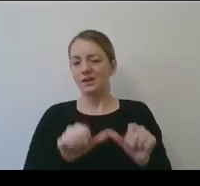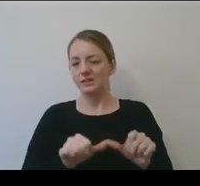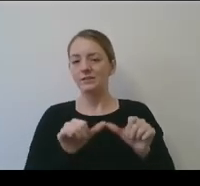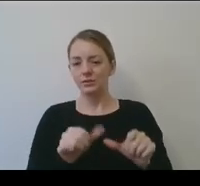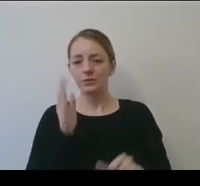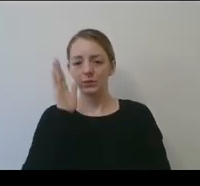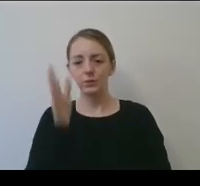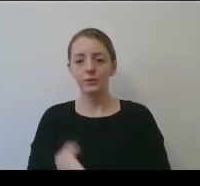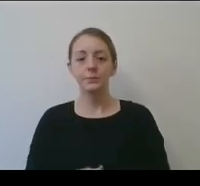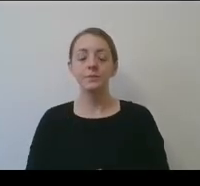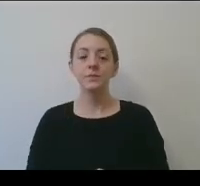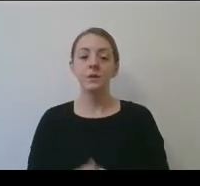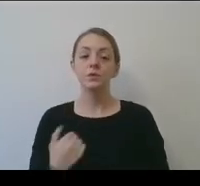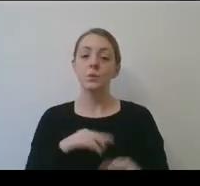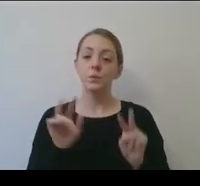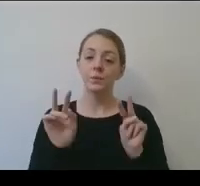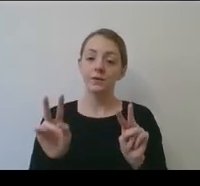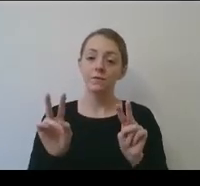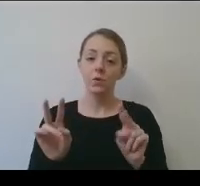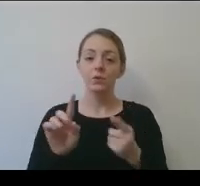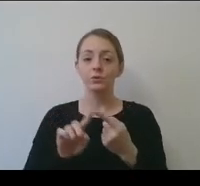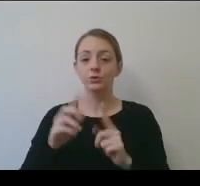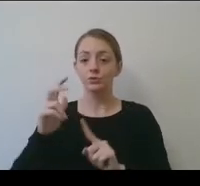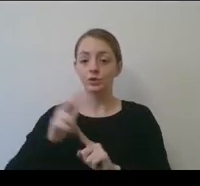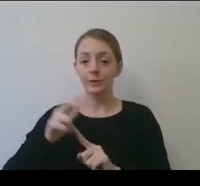As we look forward toward the championship,